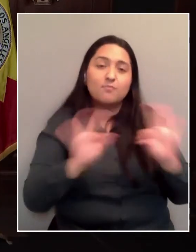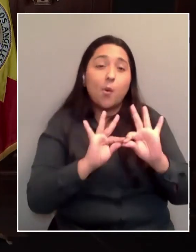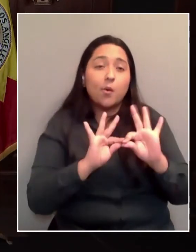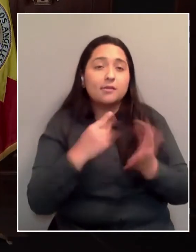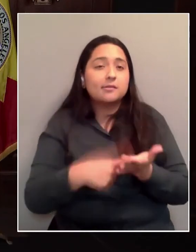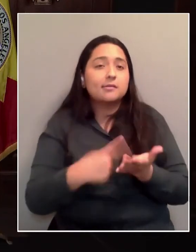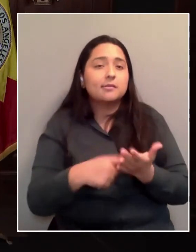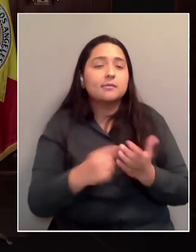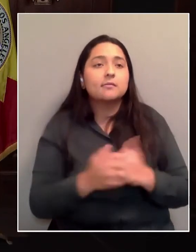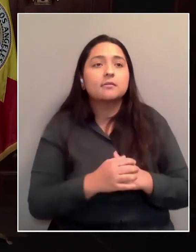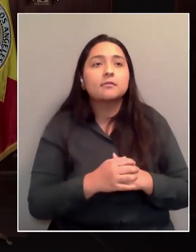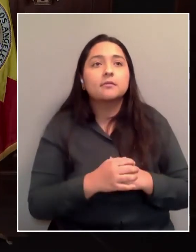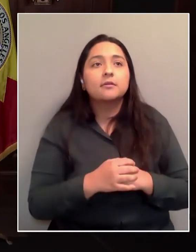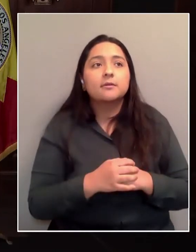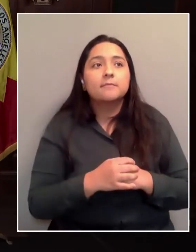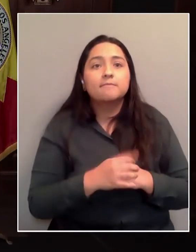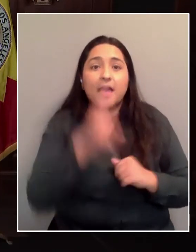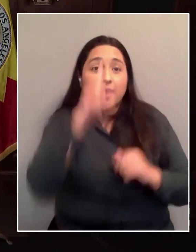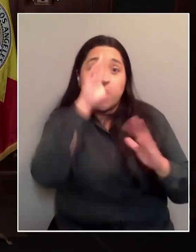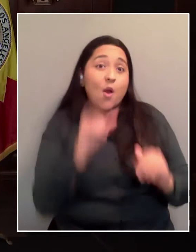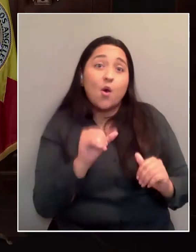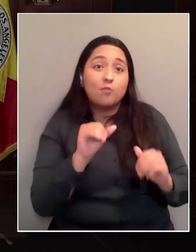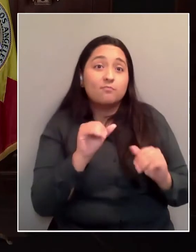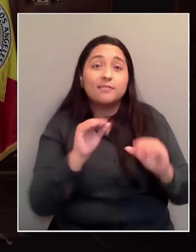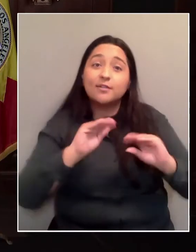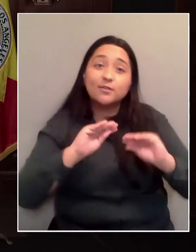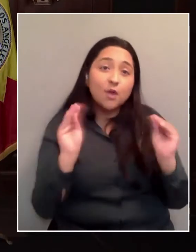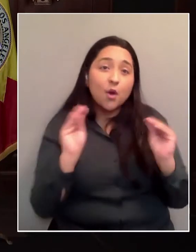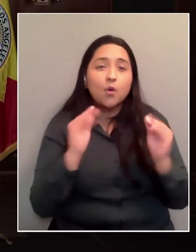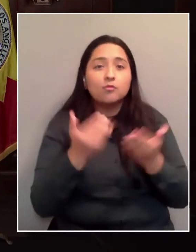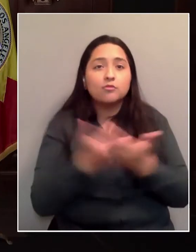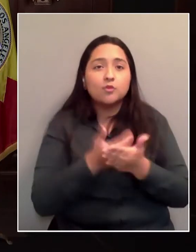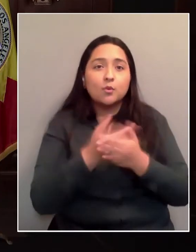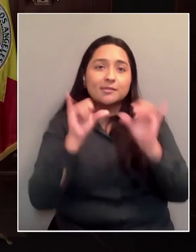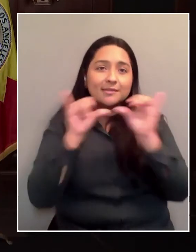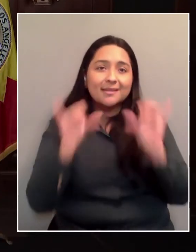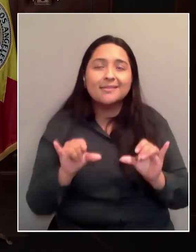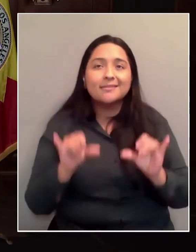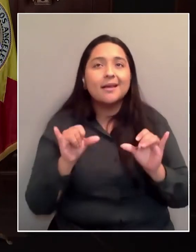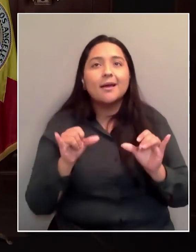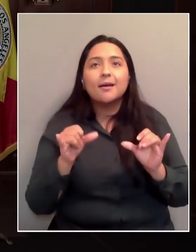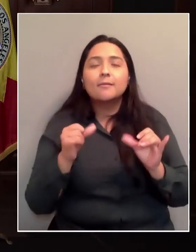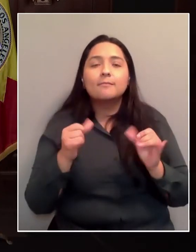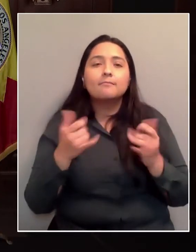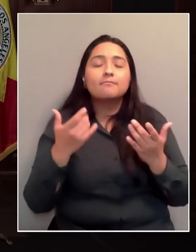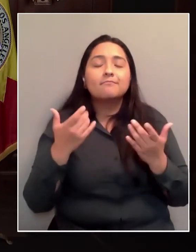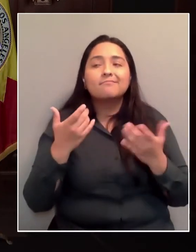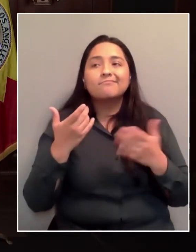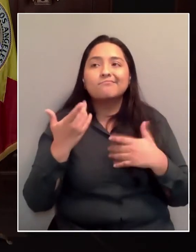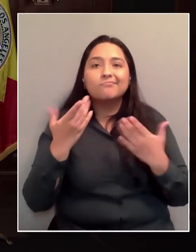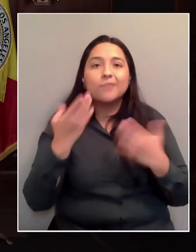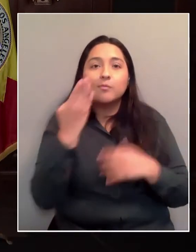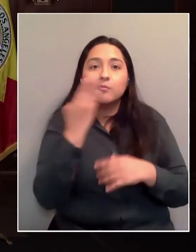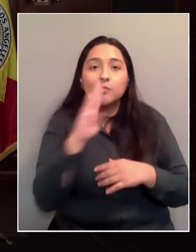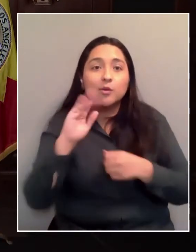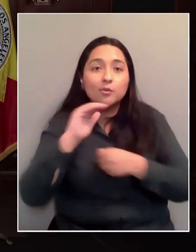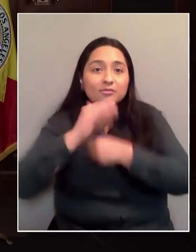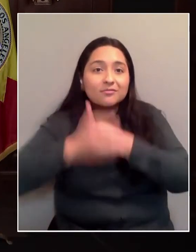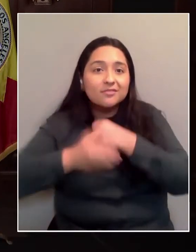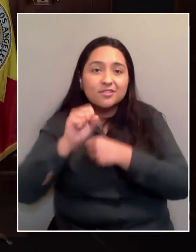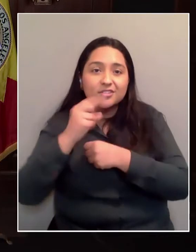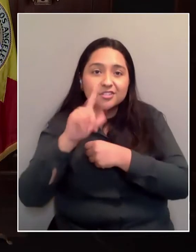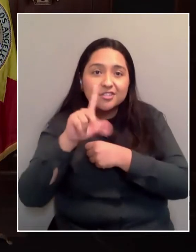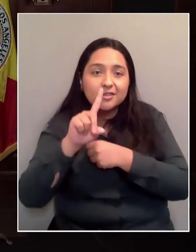I hope that no new system, whether it's the state coming in with Blue Shield, the federal administration